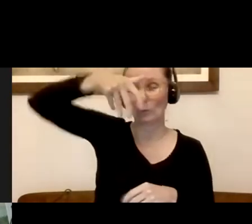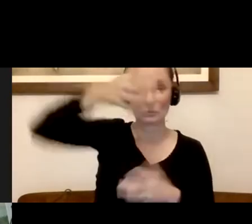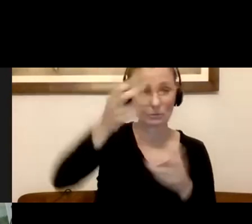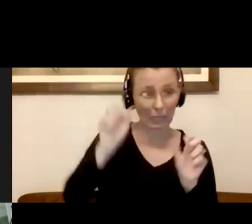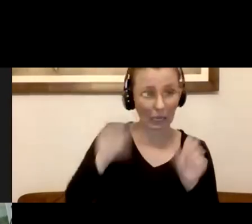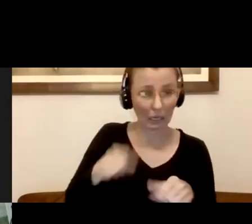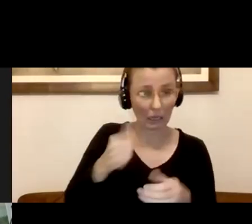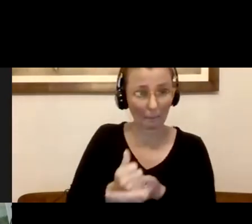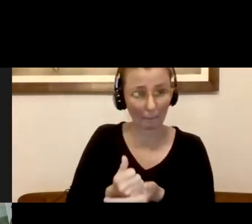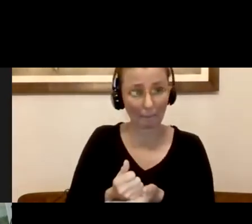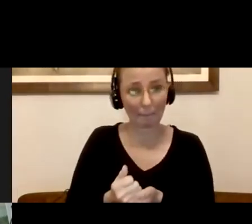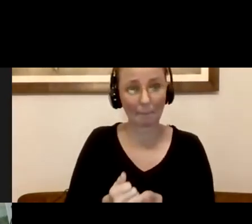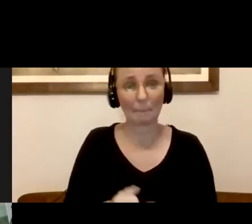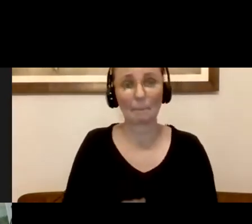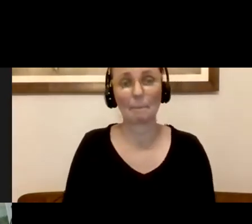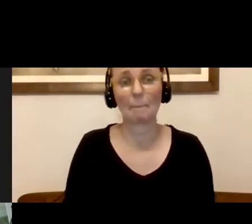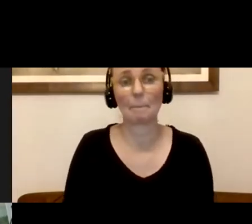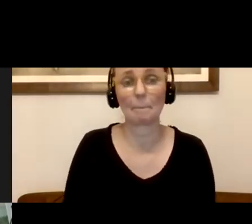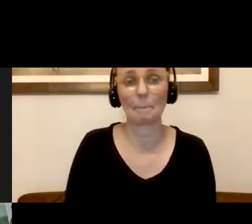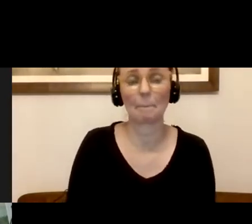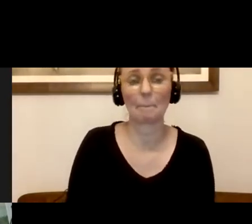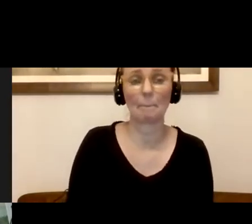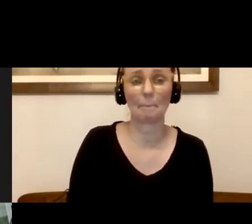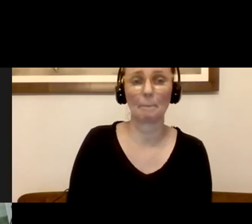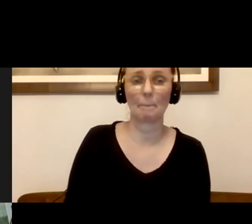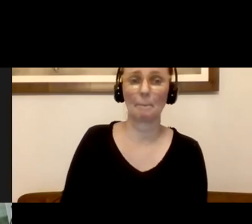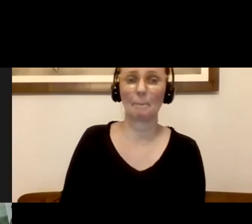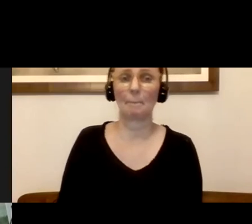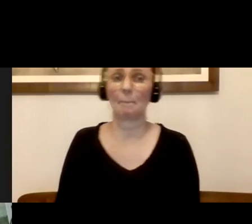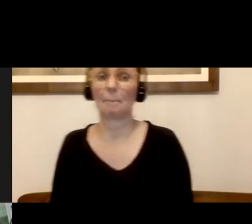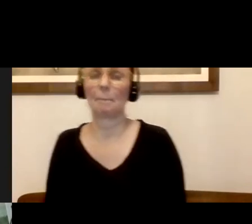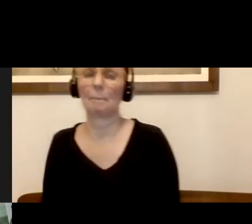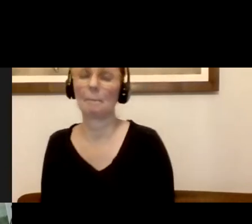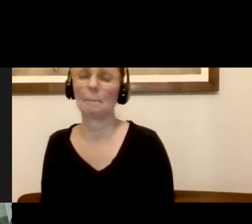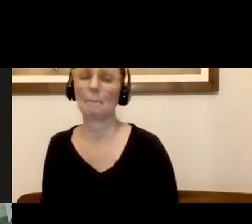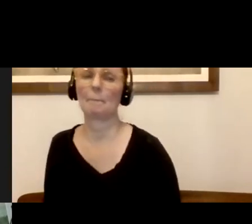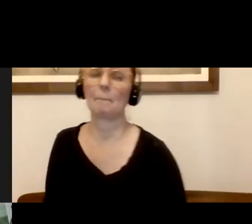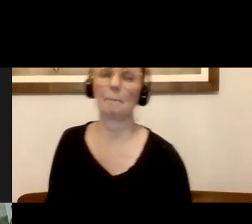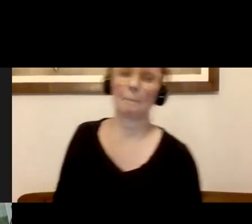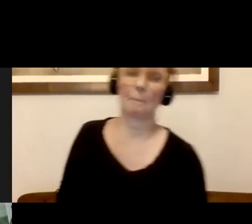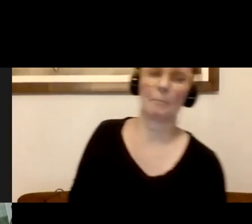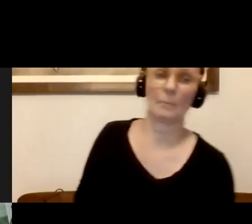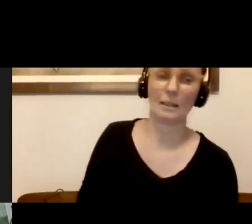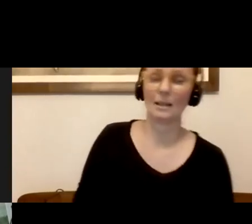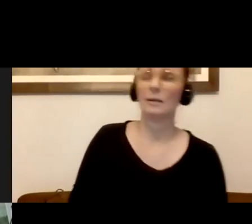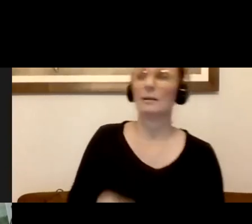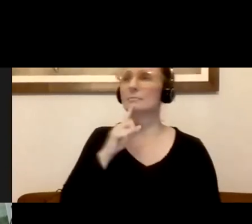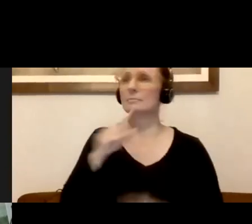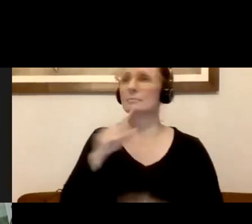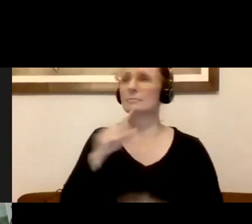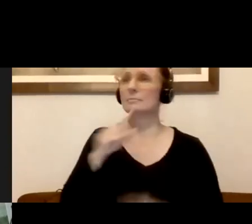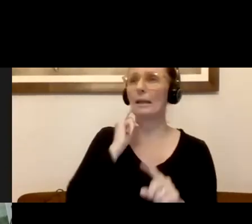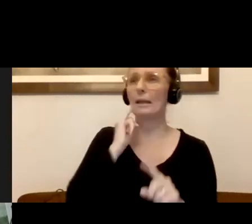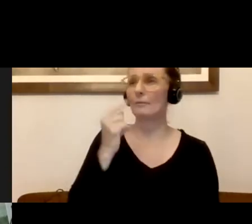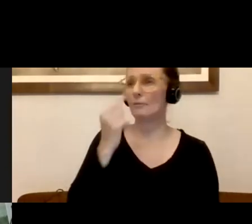effective. Um, and those post-surgical masks and, but the point is, as long as your nose and mouth is covered and we